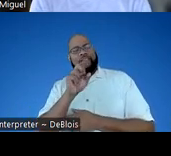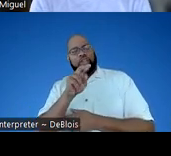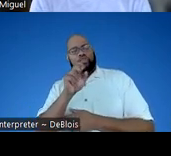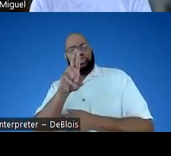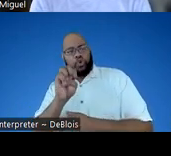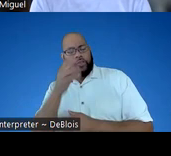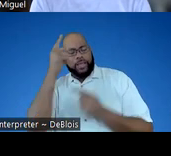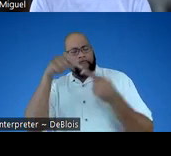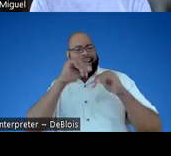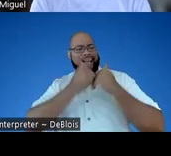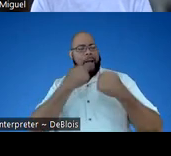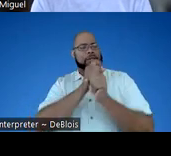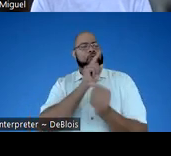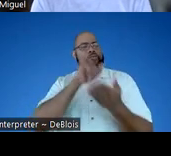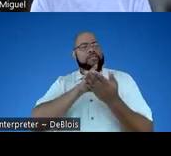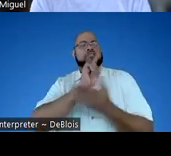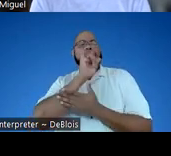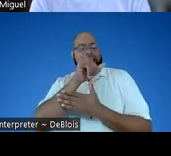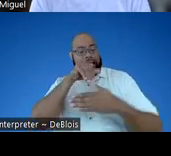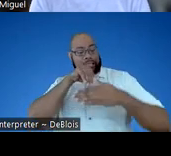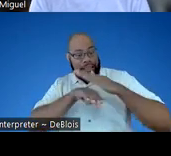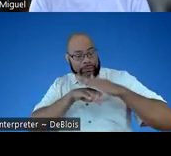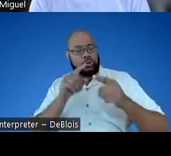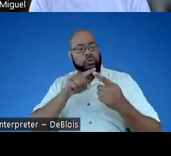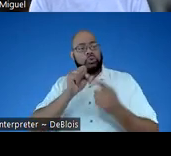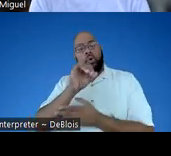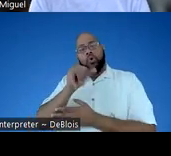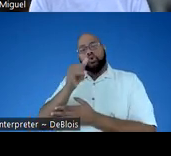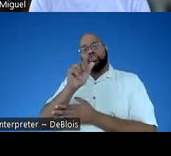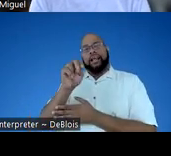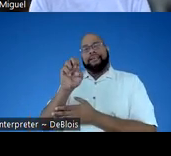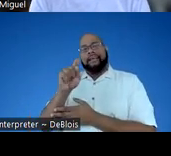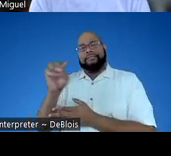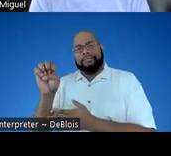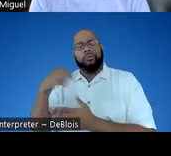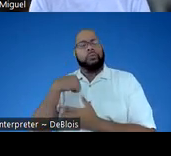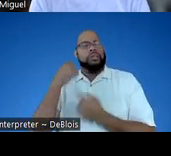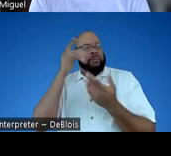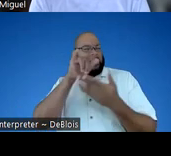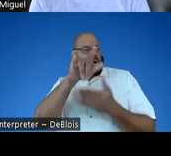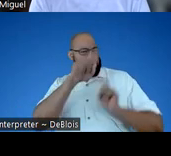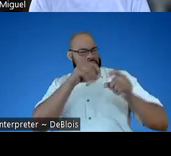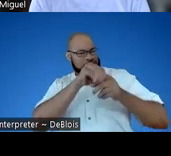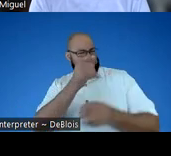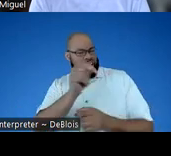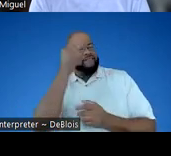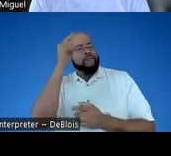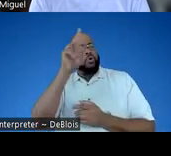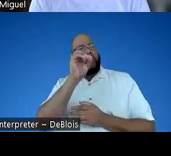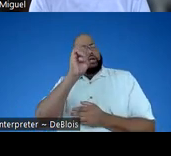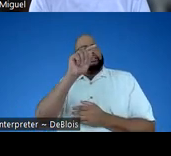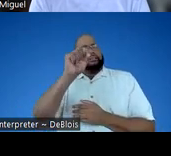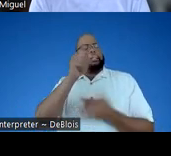thinking about how to make sure that it's really accessible. So, Jeanette, I was just commenting or thinking about your question in the chat for OET